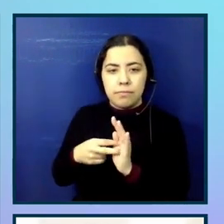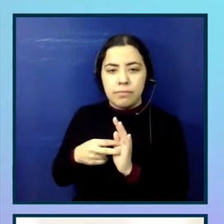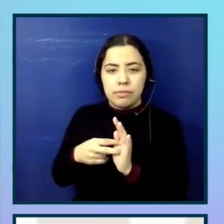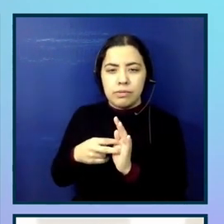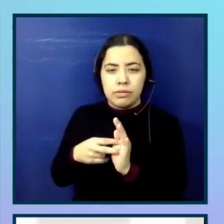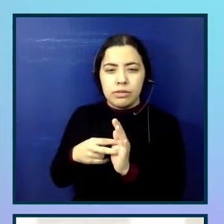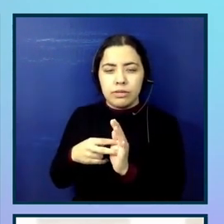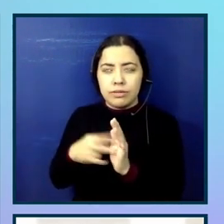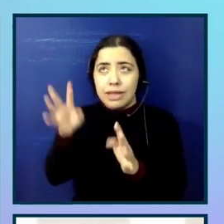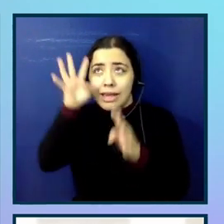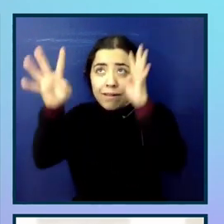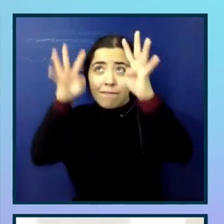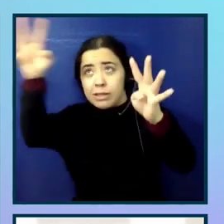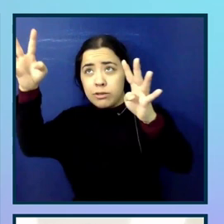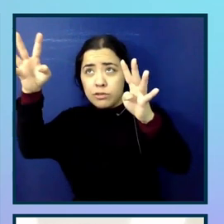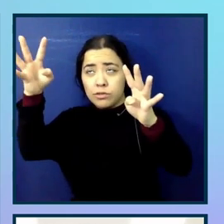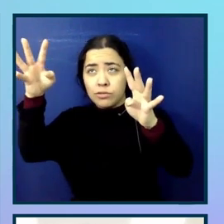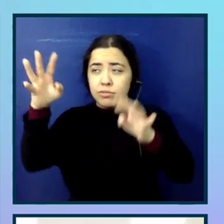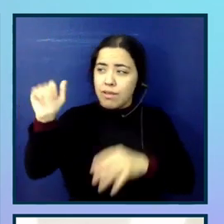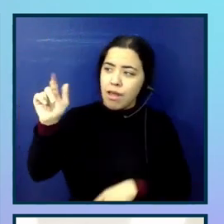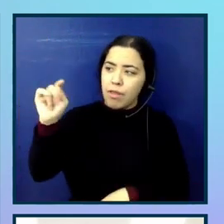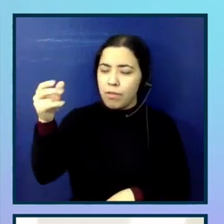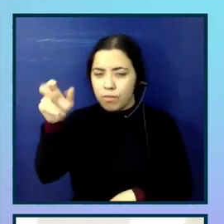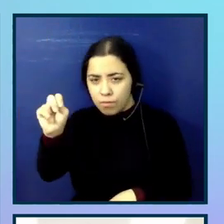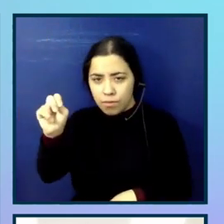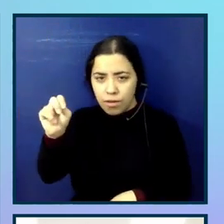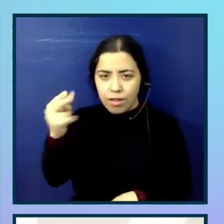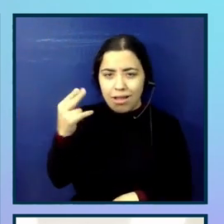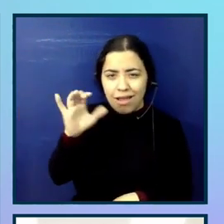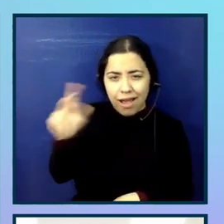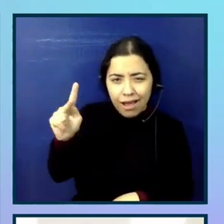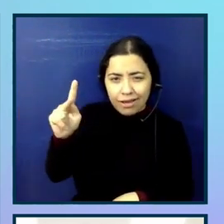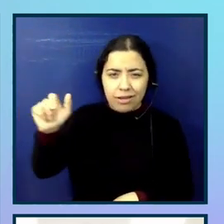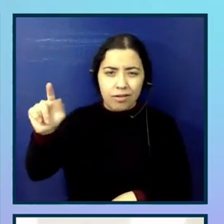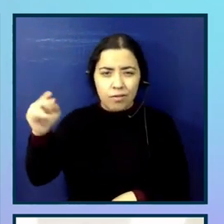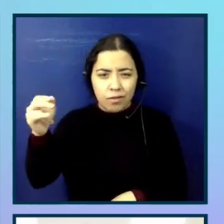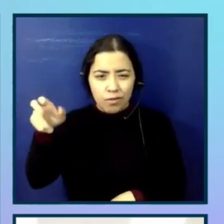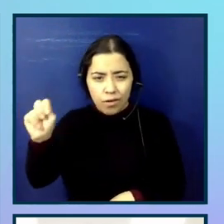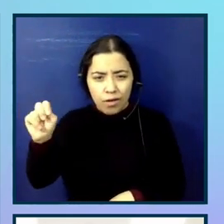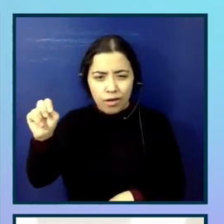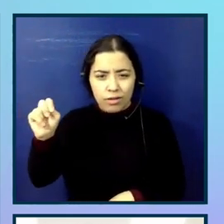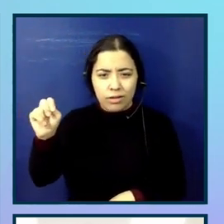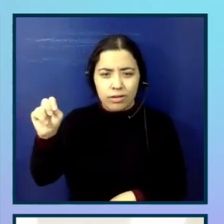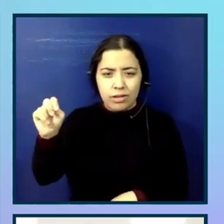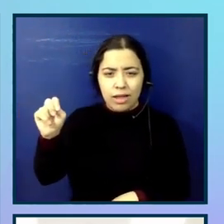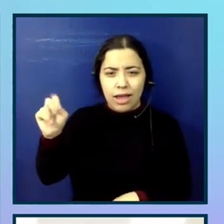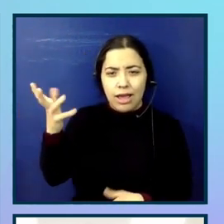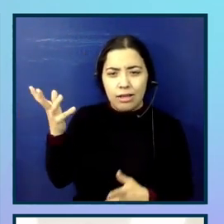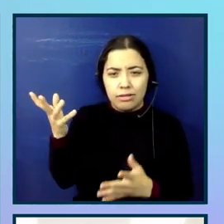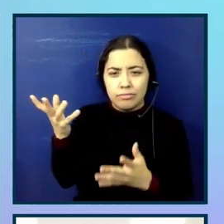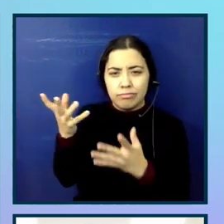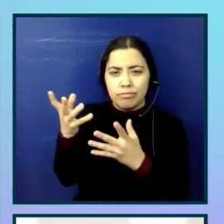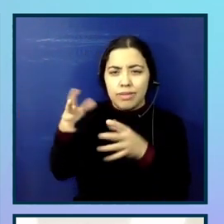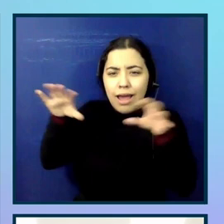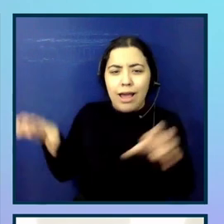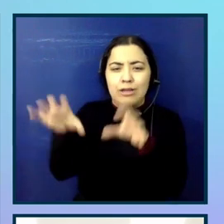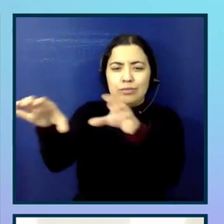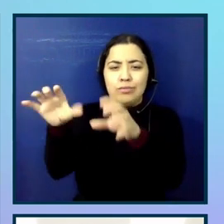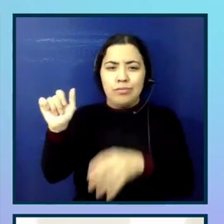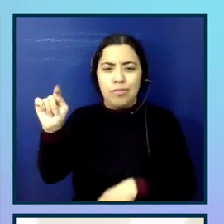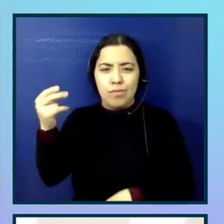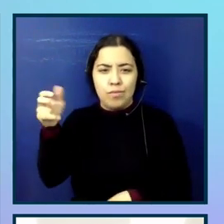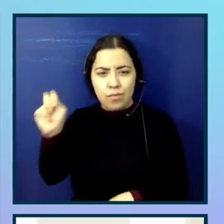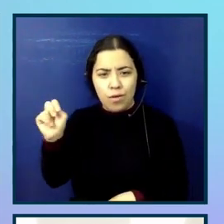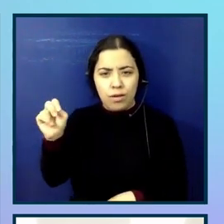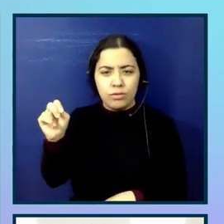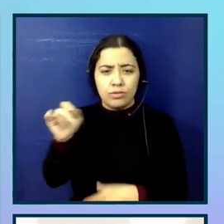-a-thon so that we could start looking at all the areas that we needed to. And being quite a big department with lots of different disciplines within that, we really